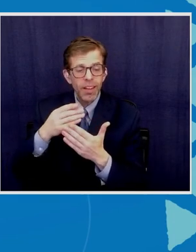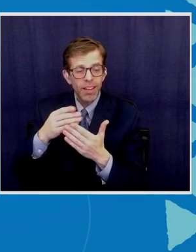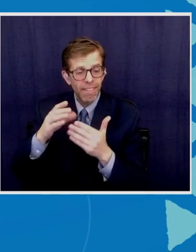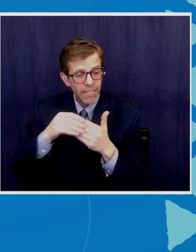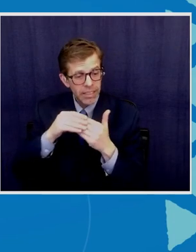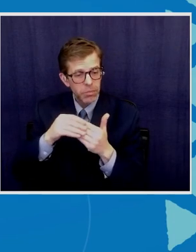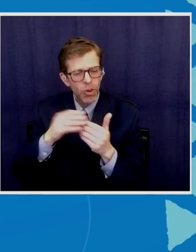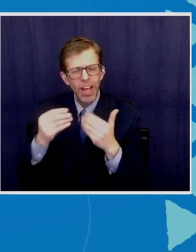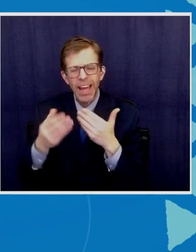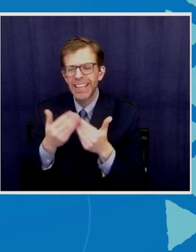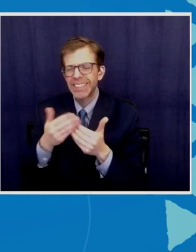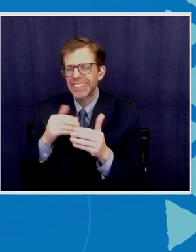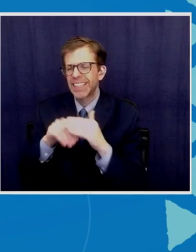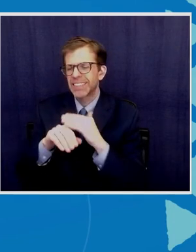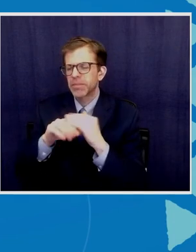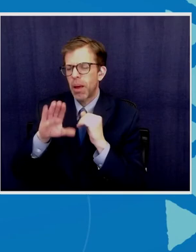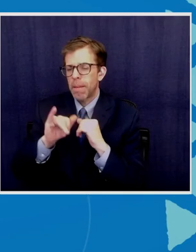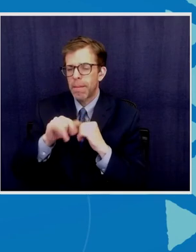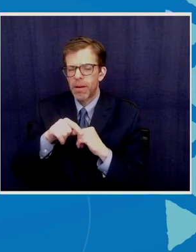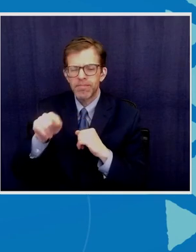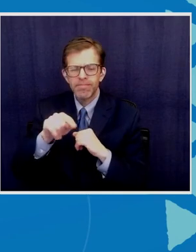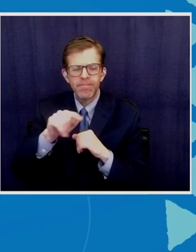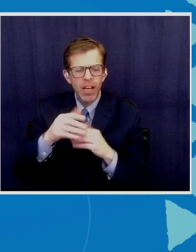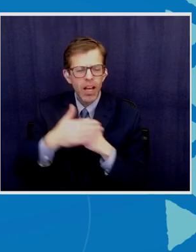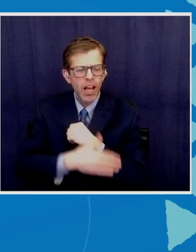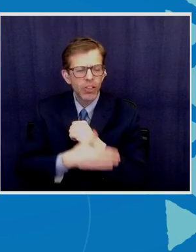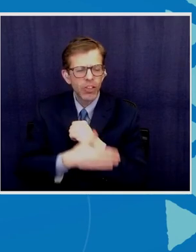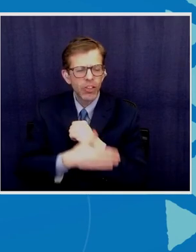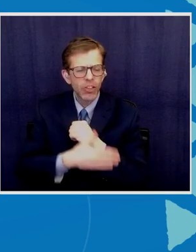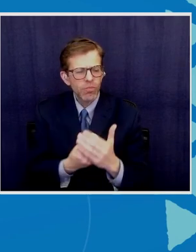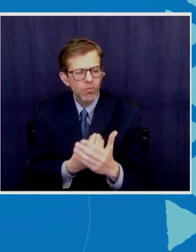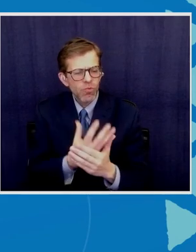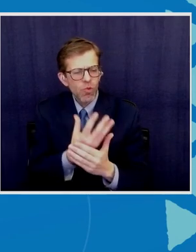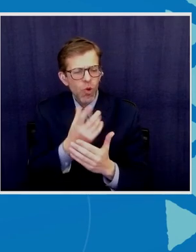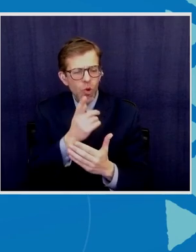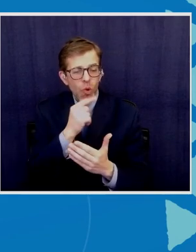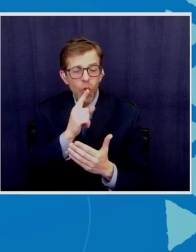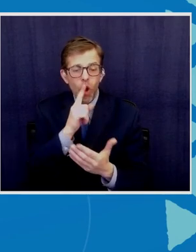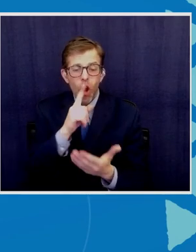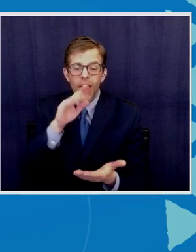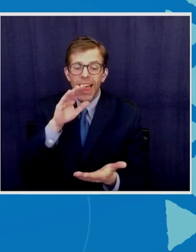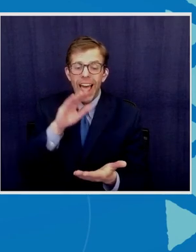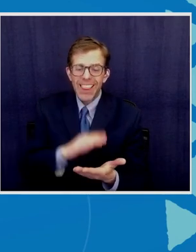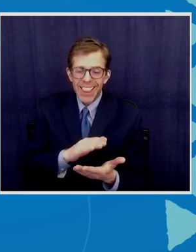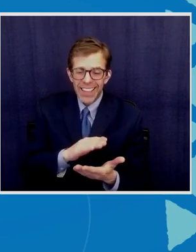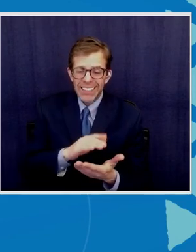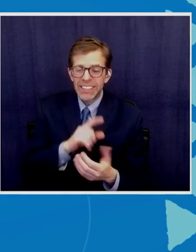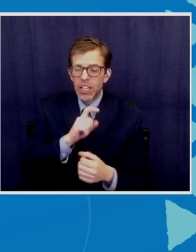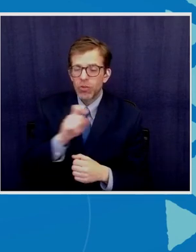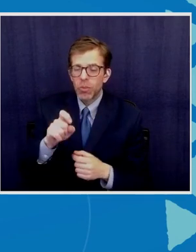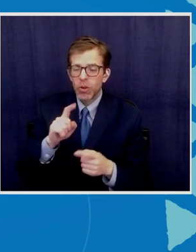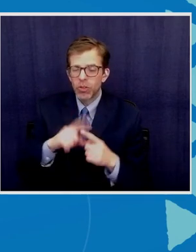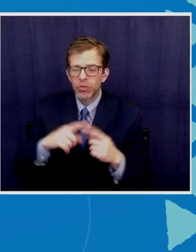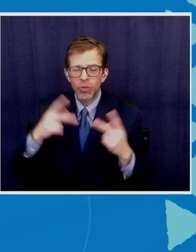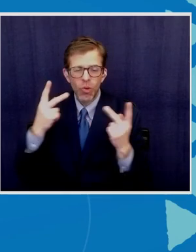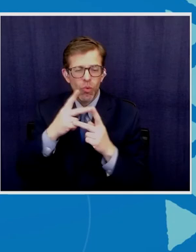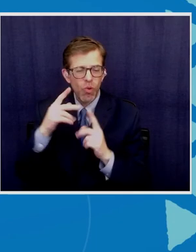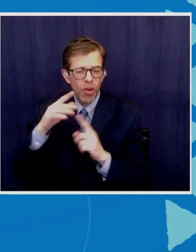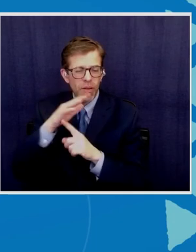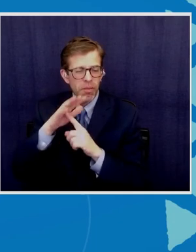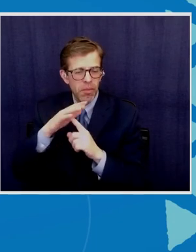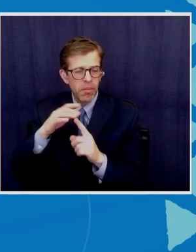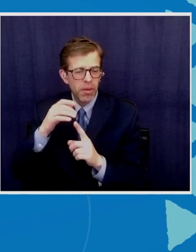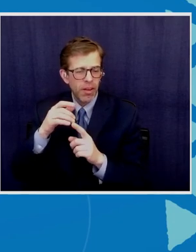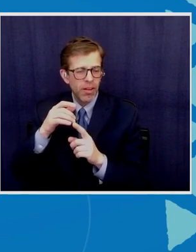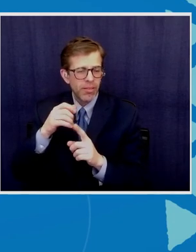island developing countries who are the least contributors to this challenge. And a challenge and a and a call to